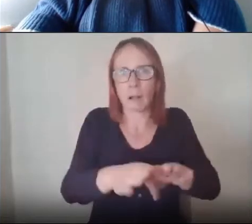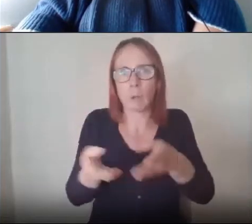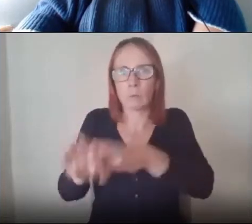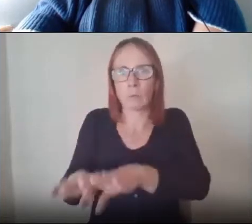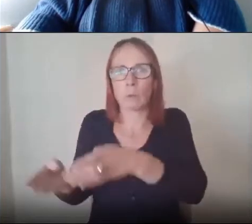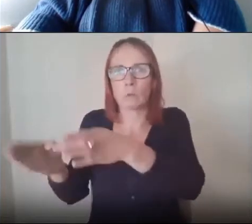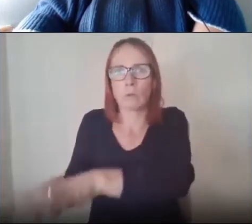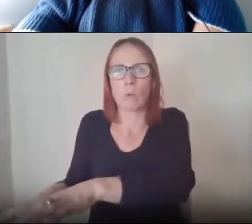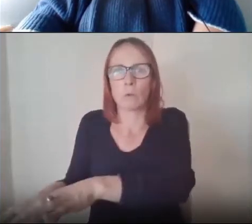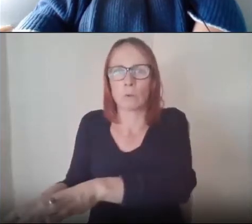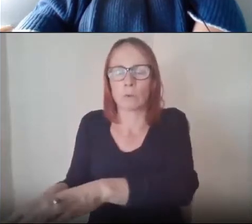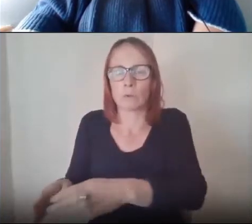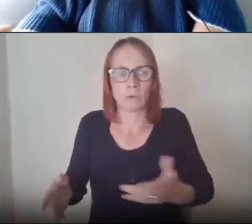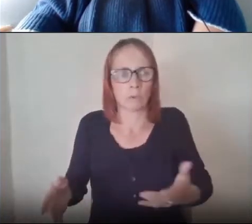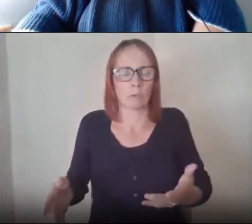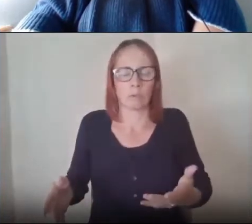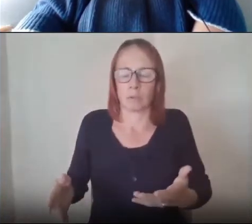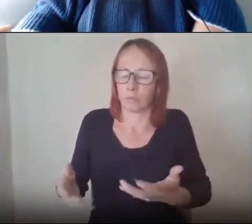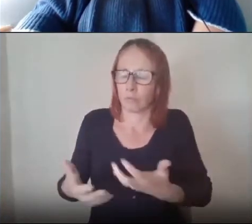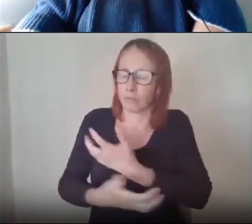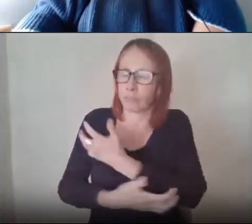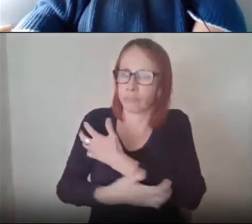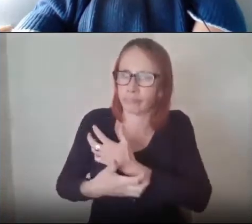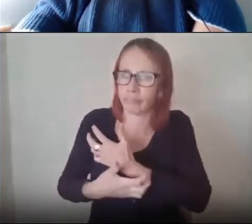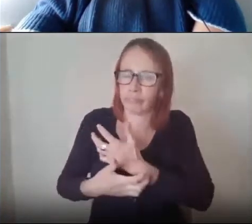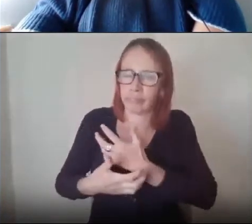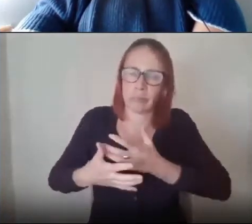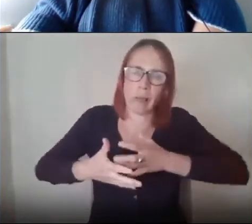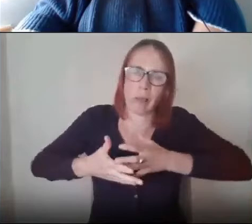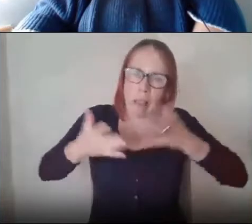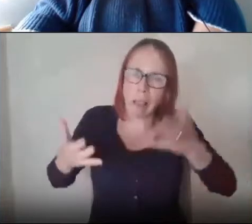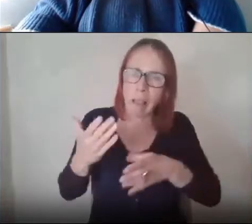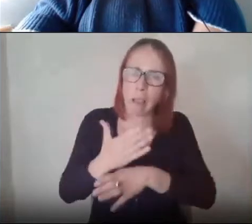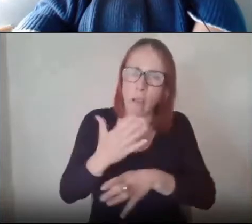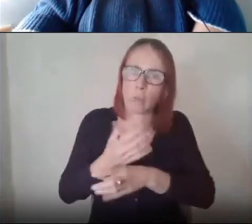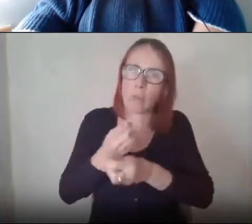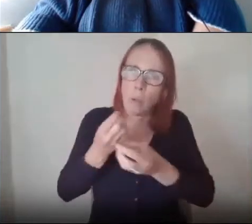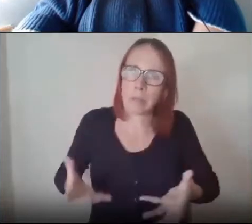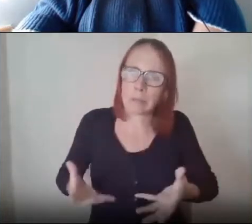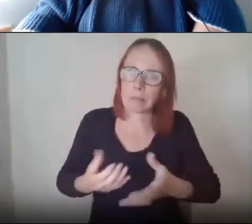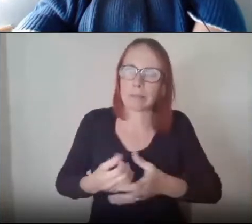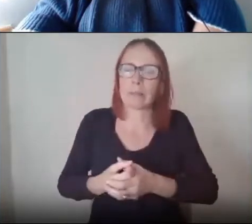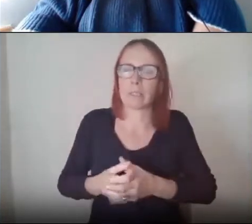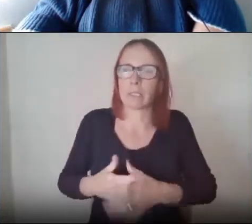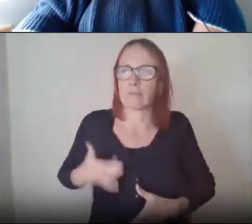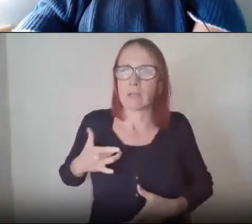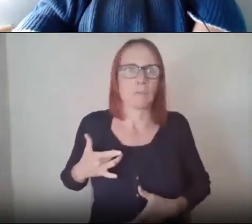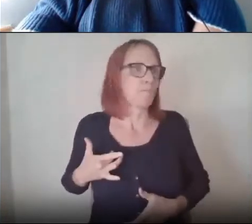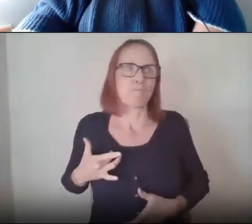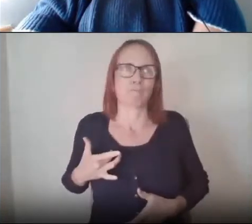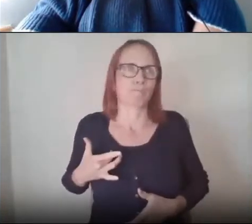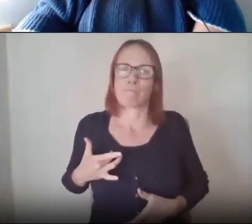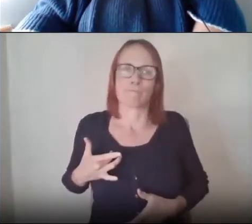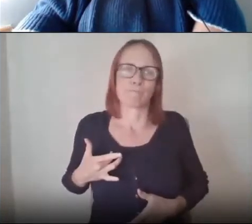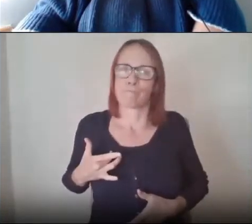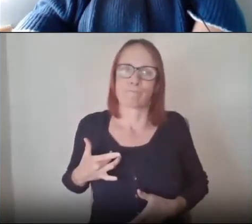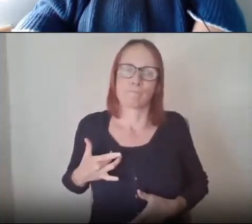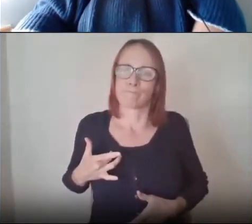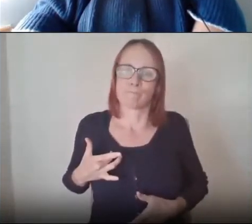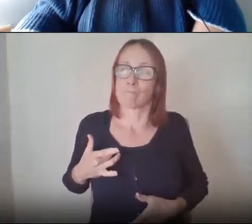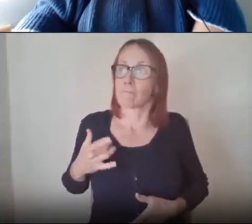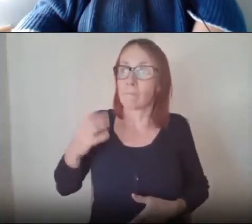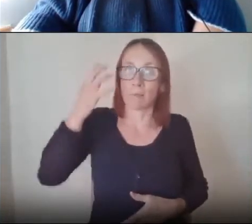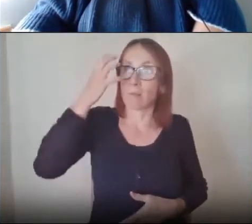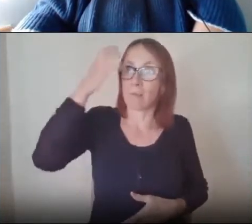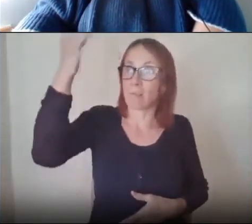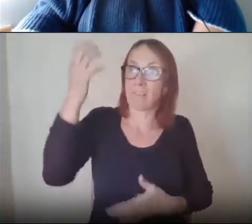was actually quite detrimental to this area with high unemployment they felt so aggrieved that they said well um if the government's not going